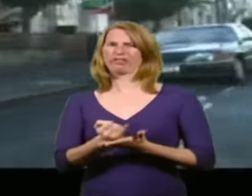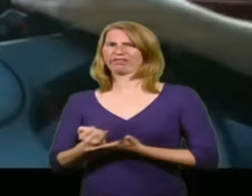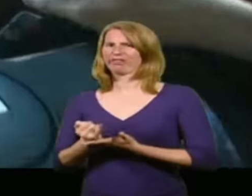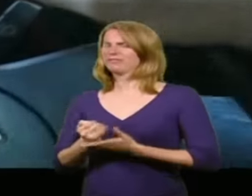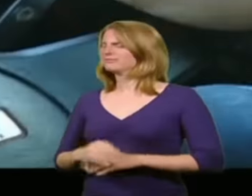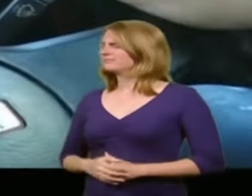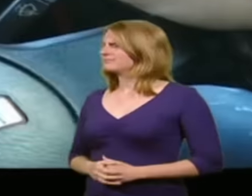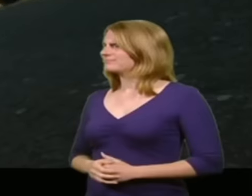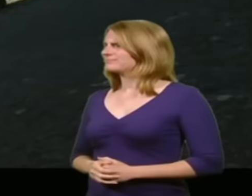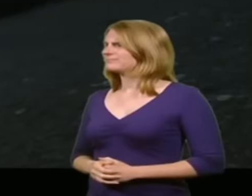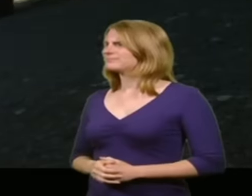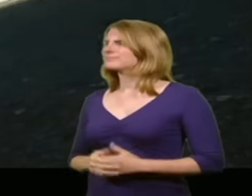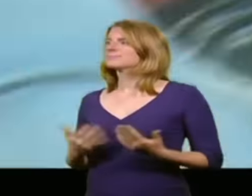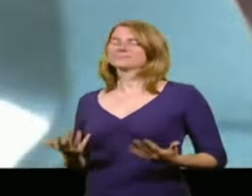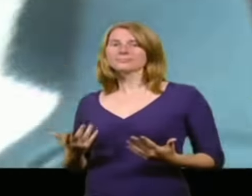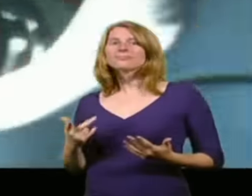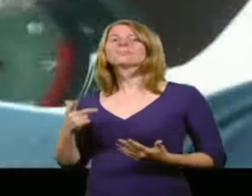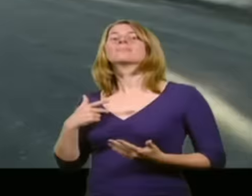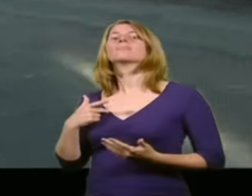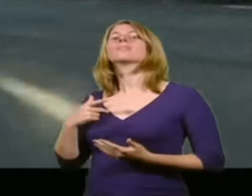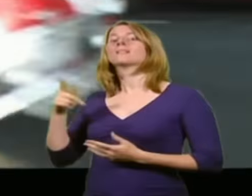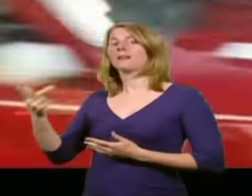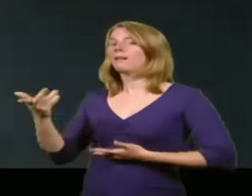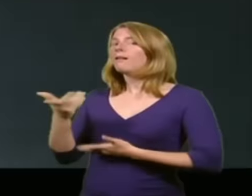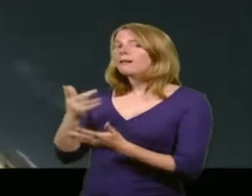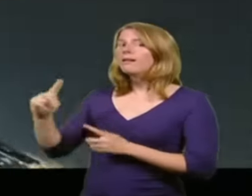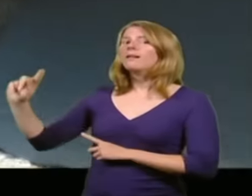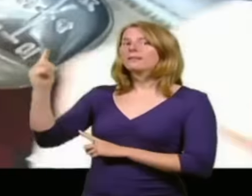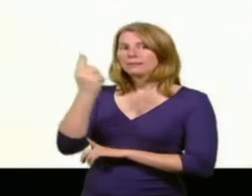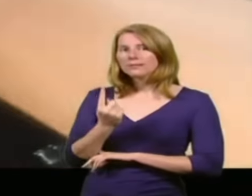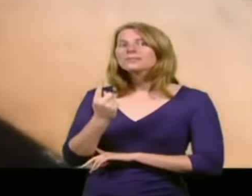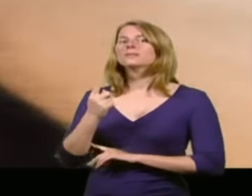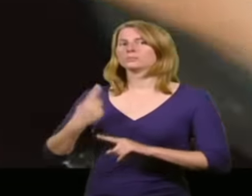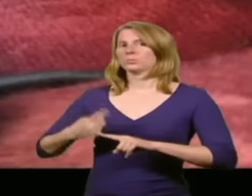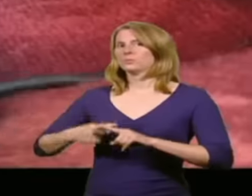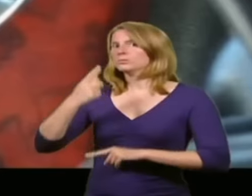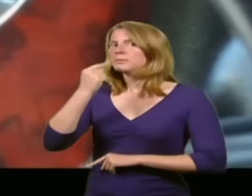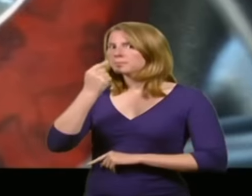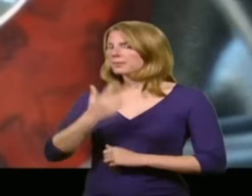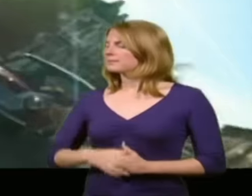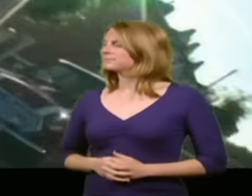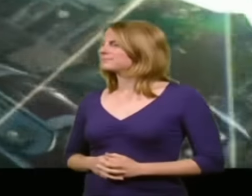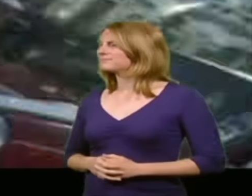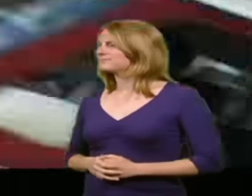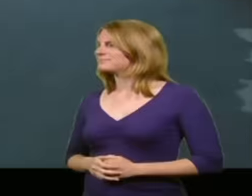Even as we spoke, the House Doctor was being delivered to us post-haste. Michael Caine, eat your heart out.